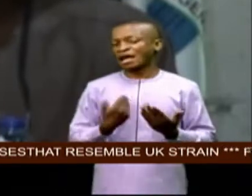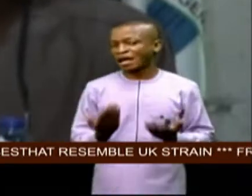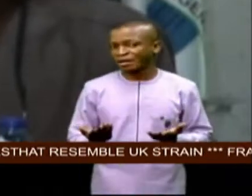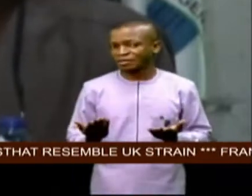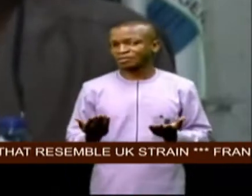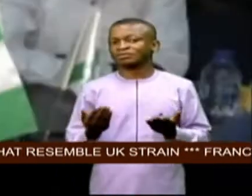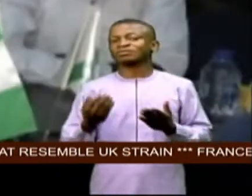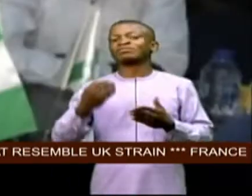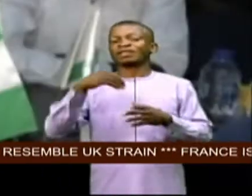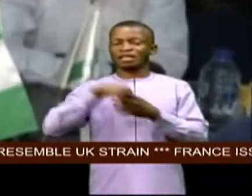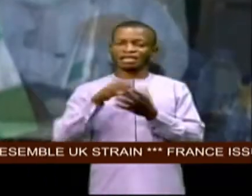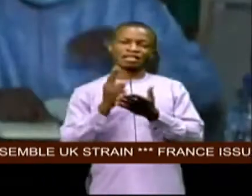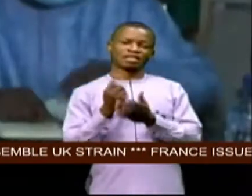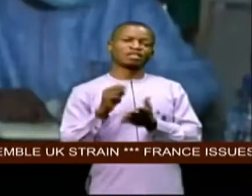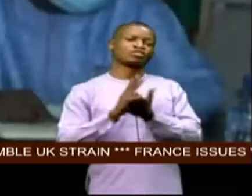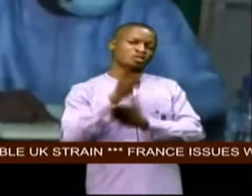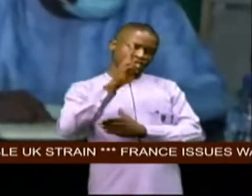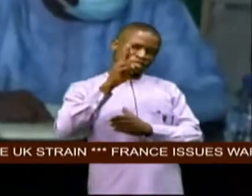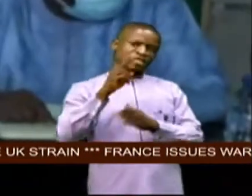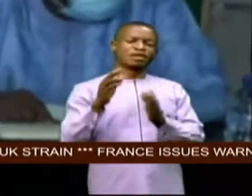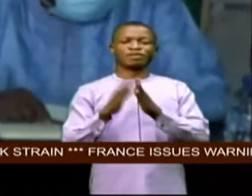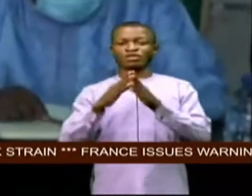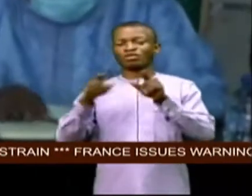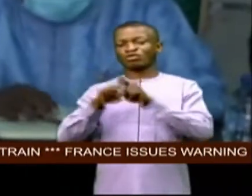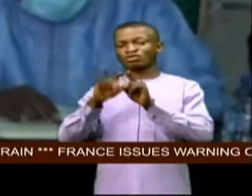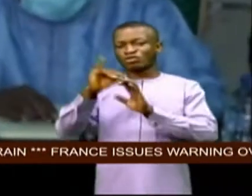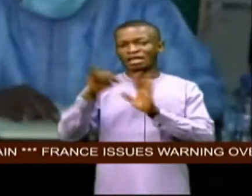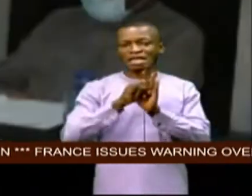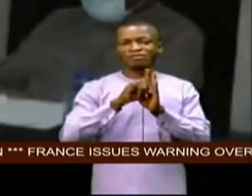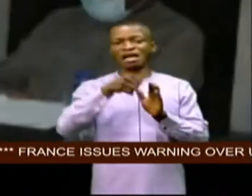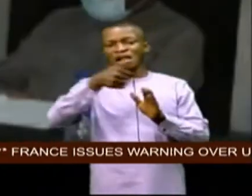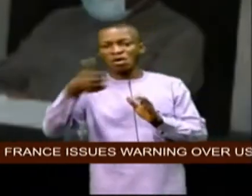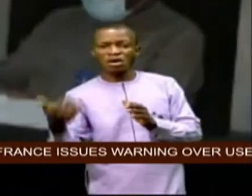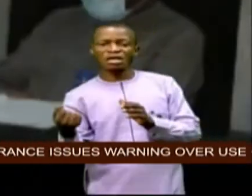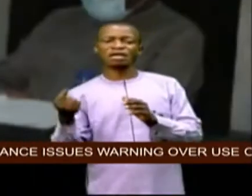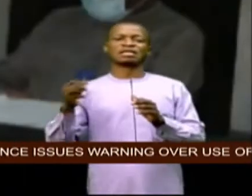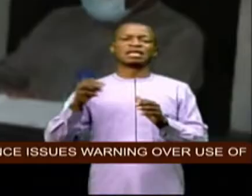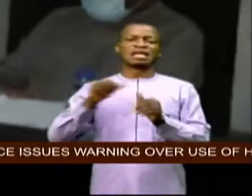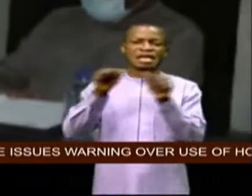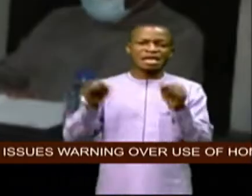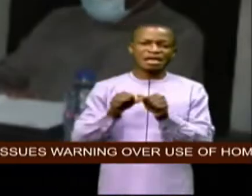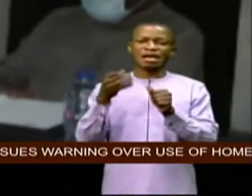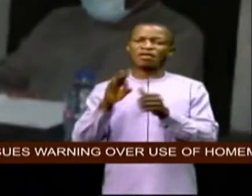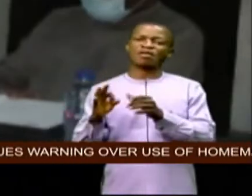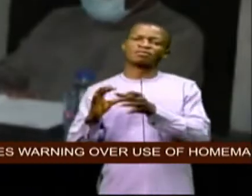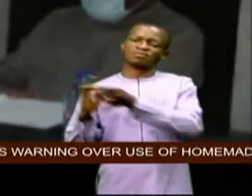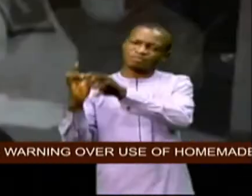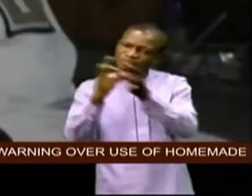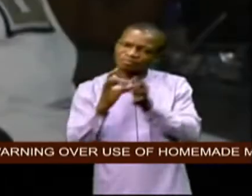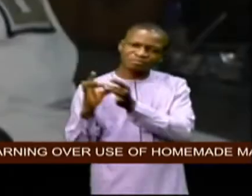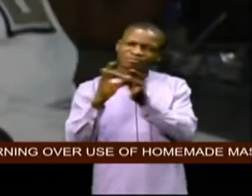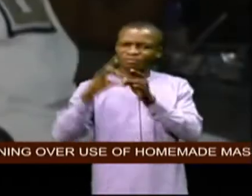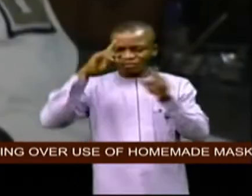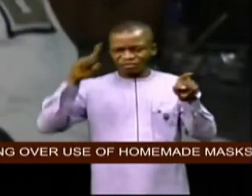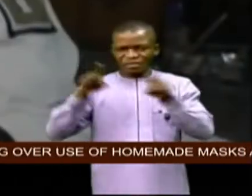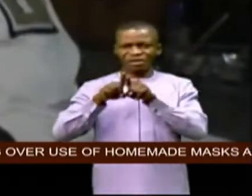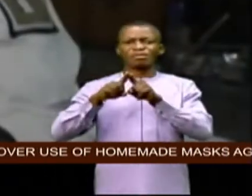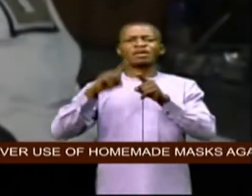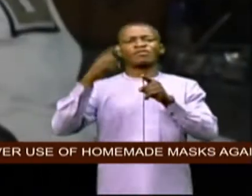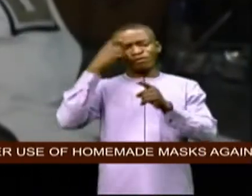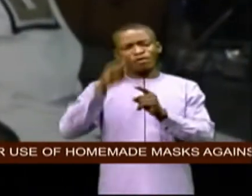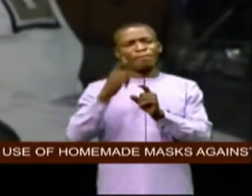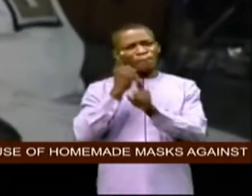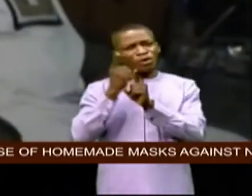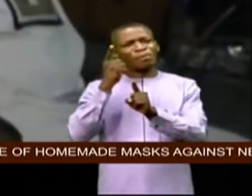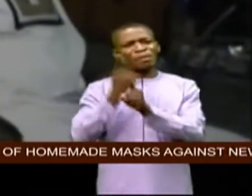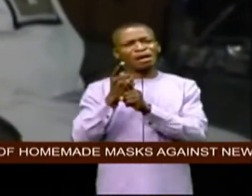meeting also identified other areas of mutual interest interest and collaboration for the effective